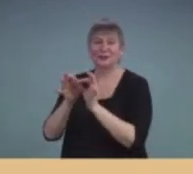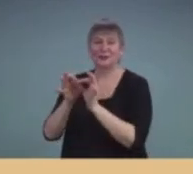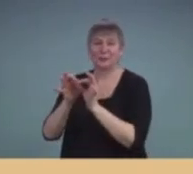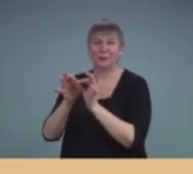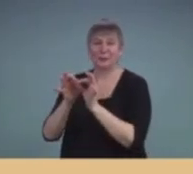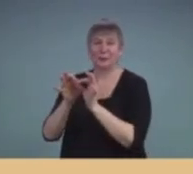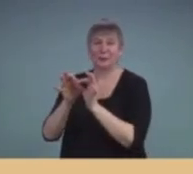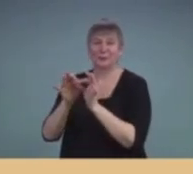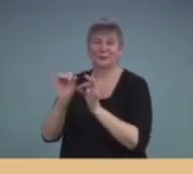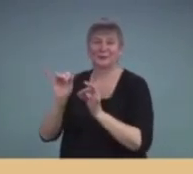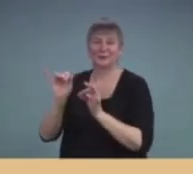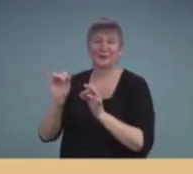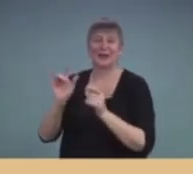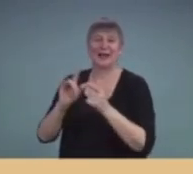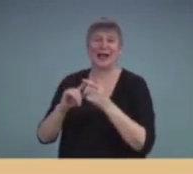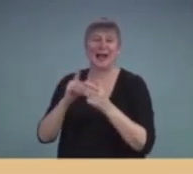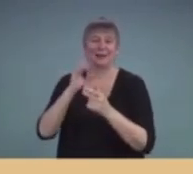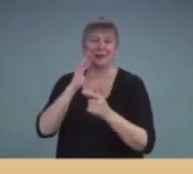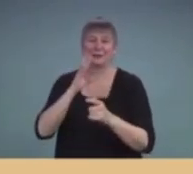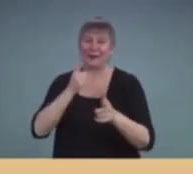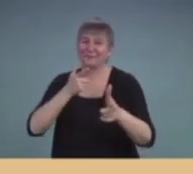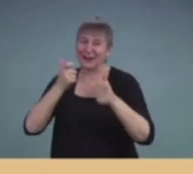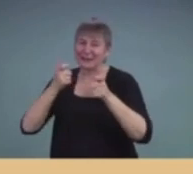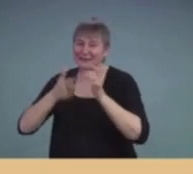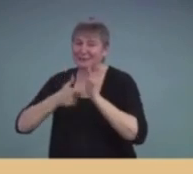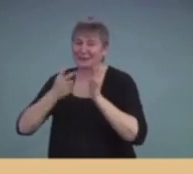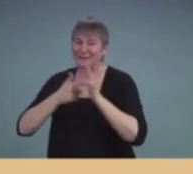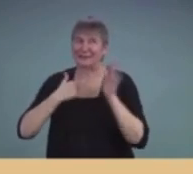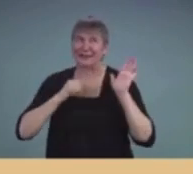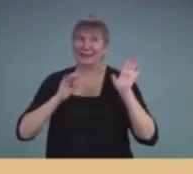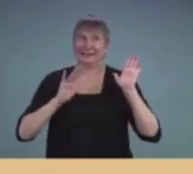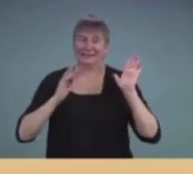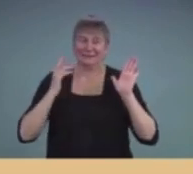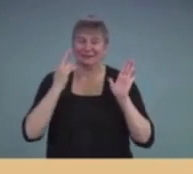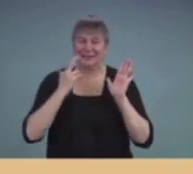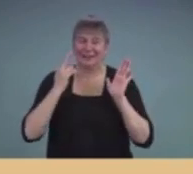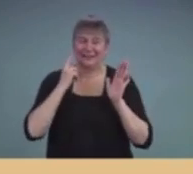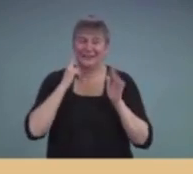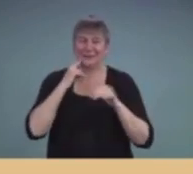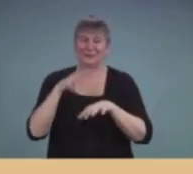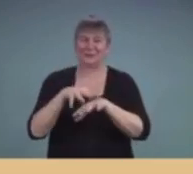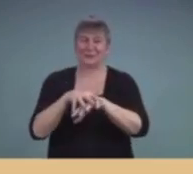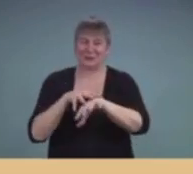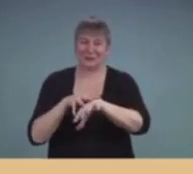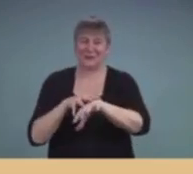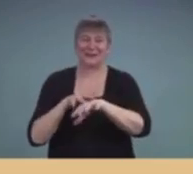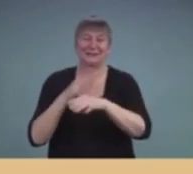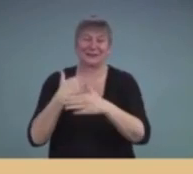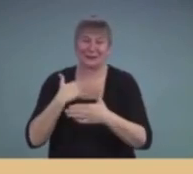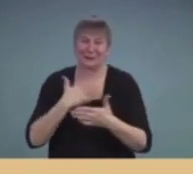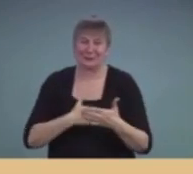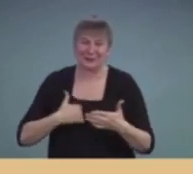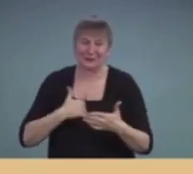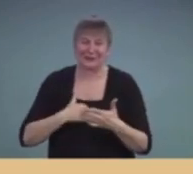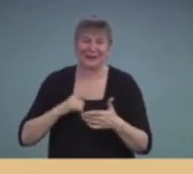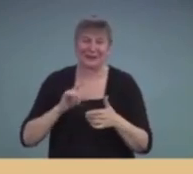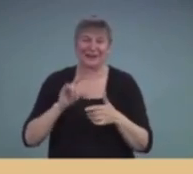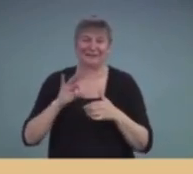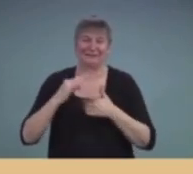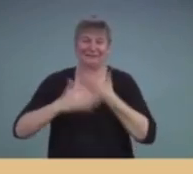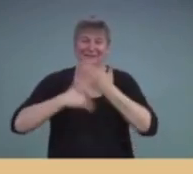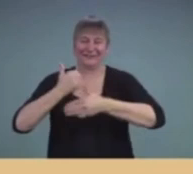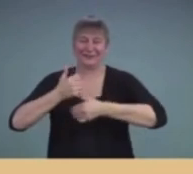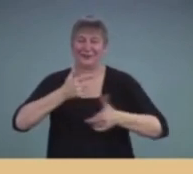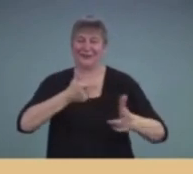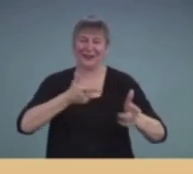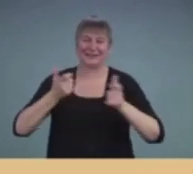talked a little too fast at the beginning and I realized that I needed to slow down. So I apologize for getting off to probably a little